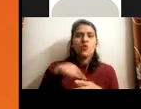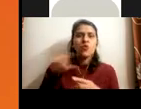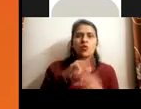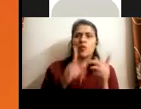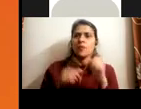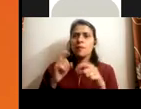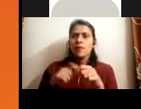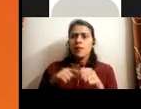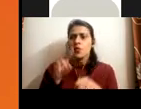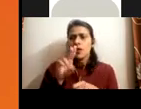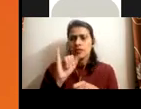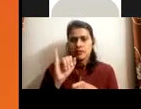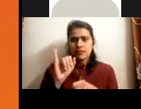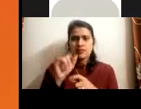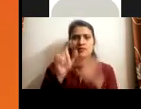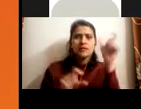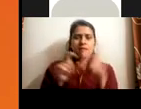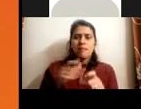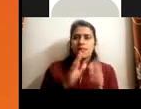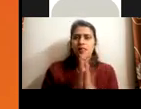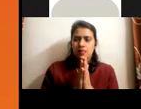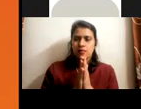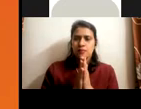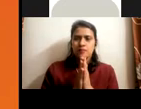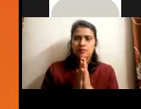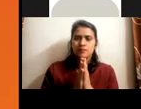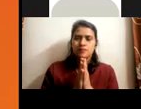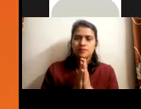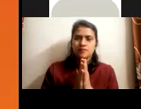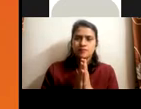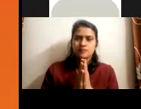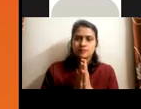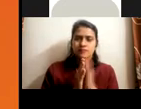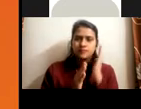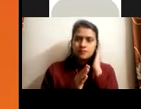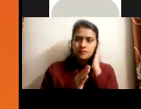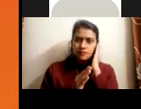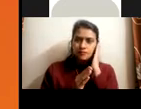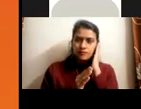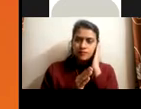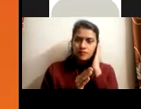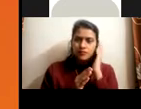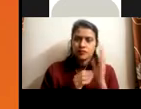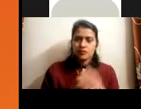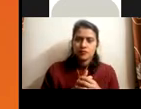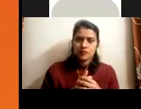Chennai and 8 in Delhi for roles in, um, kitchen helper, laundry associate, uh,